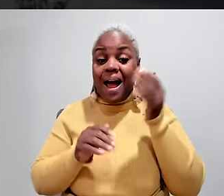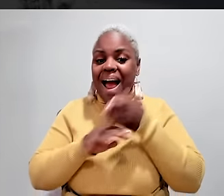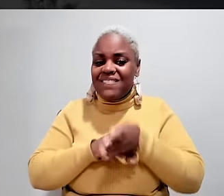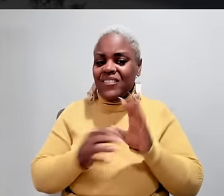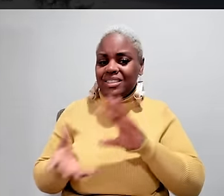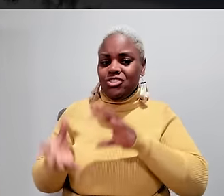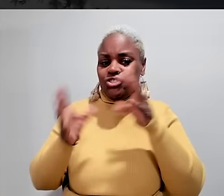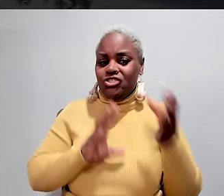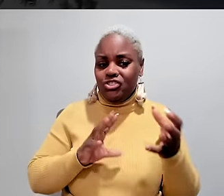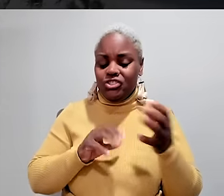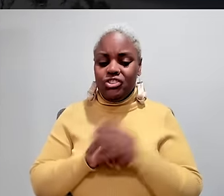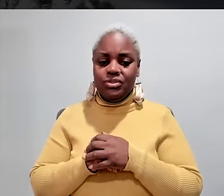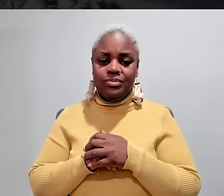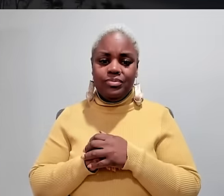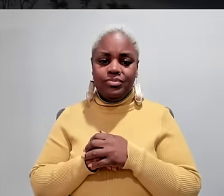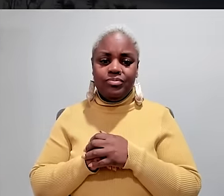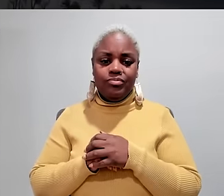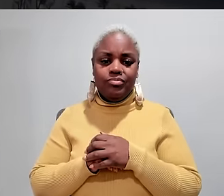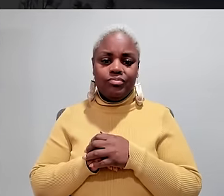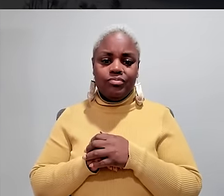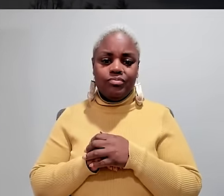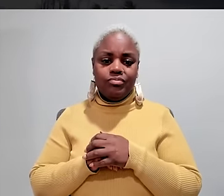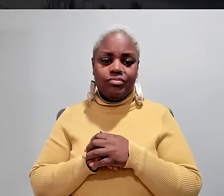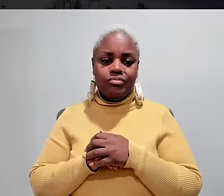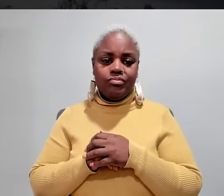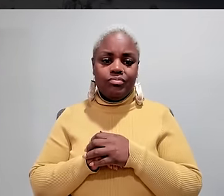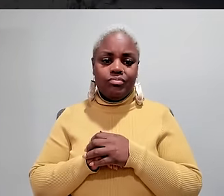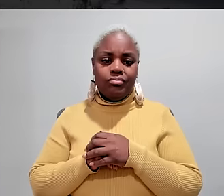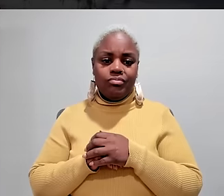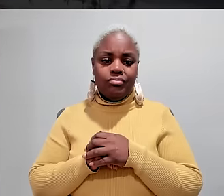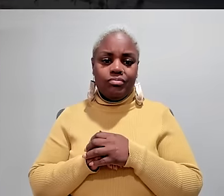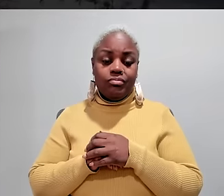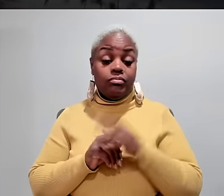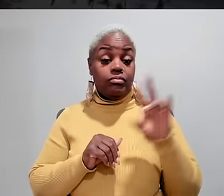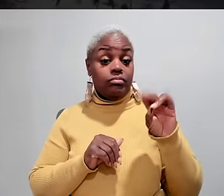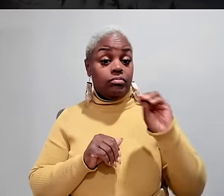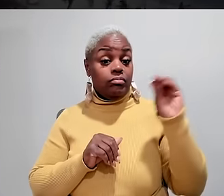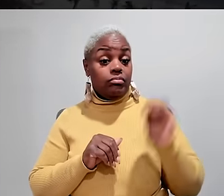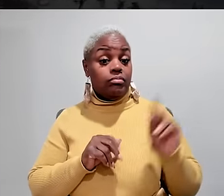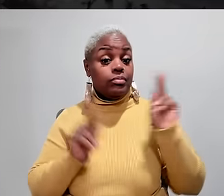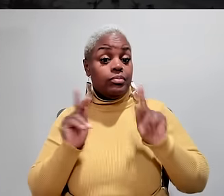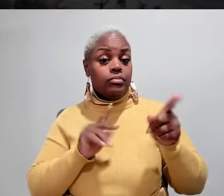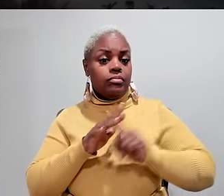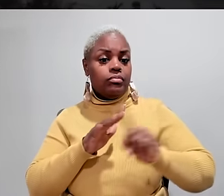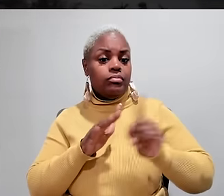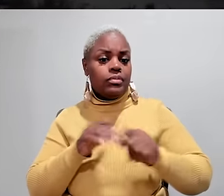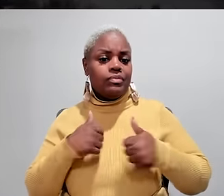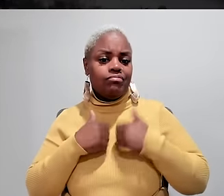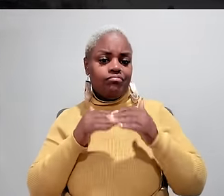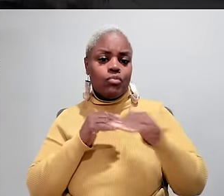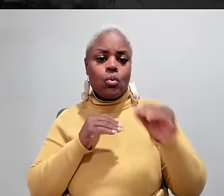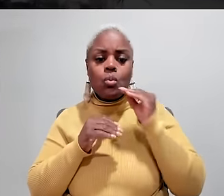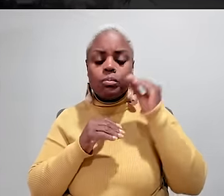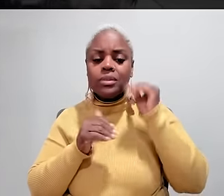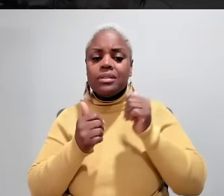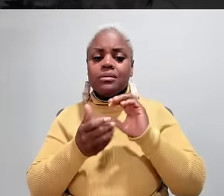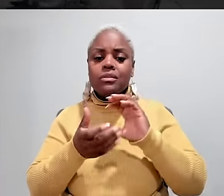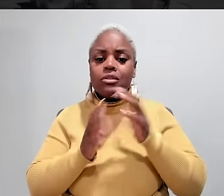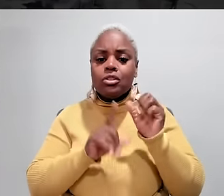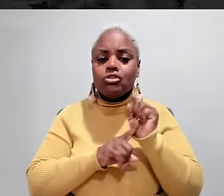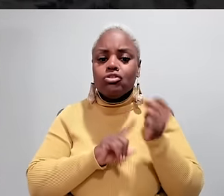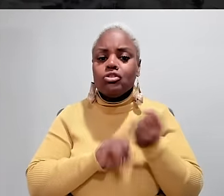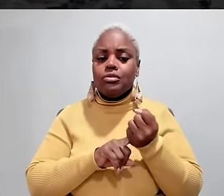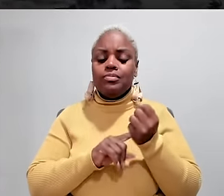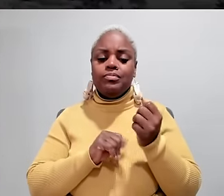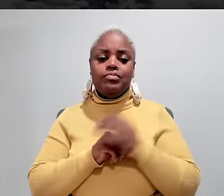disabilities never return to their homes after a disaster. JUDY 70 percent of deaf evacuees lived in